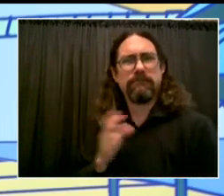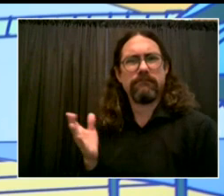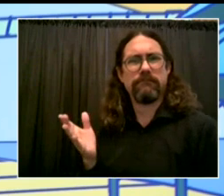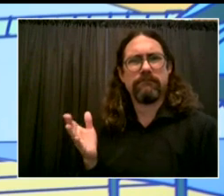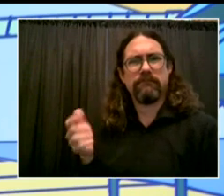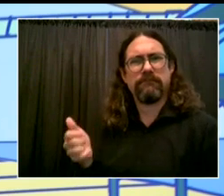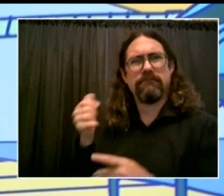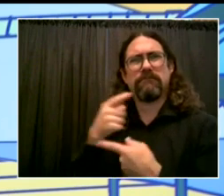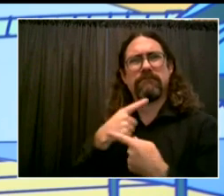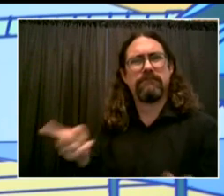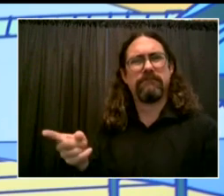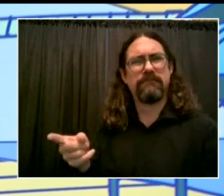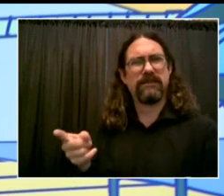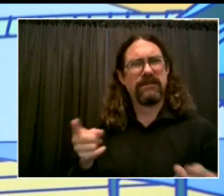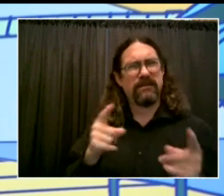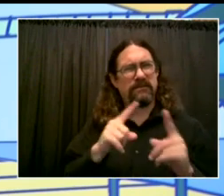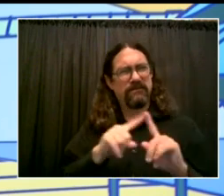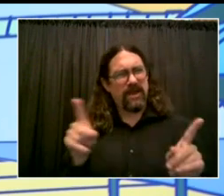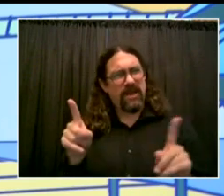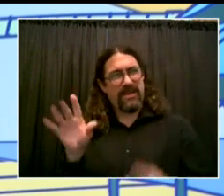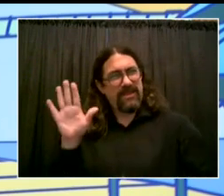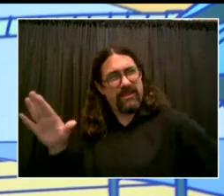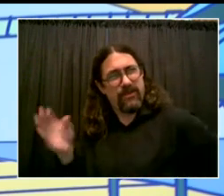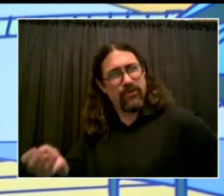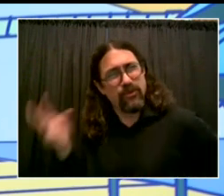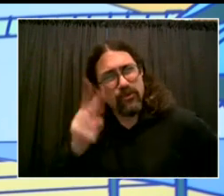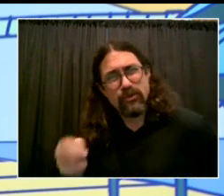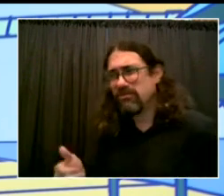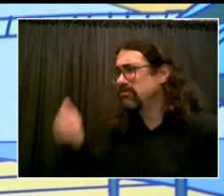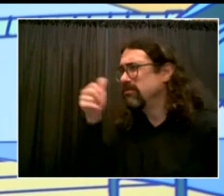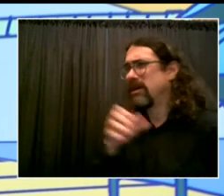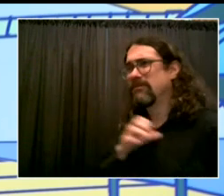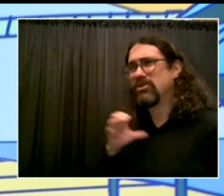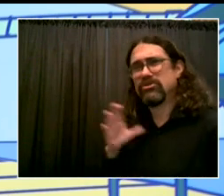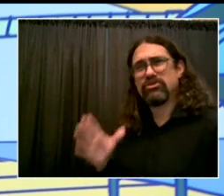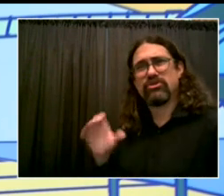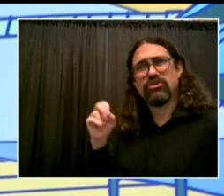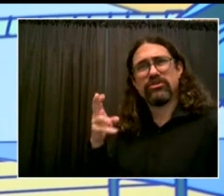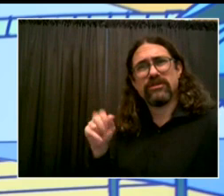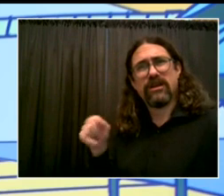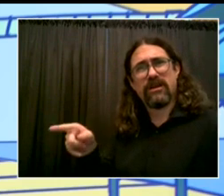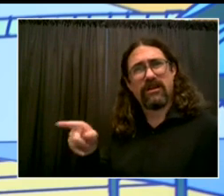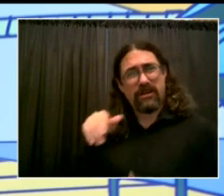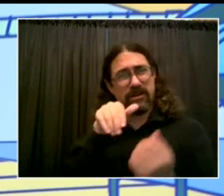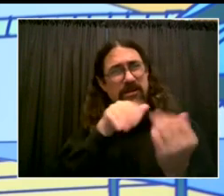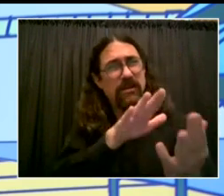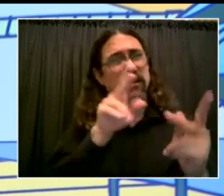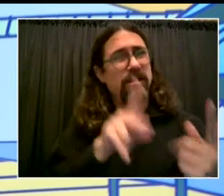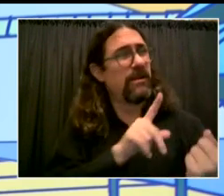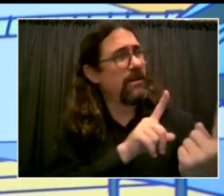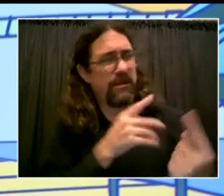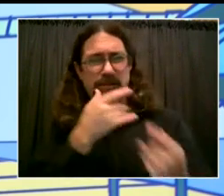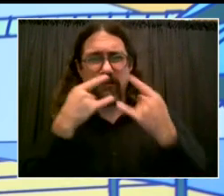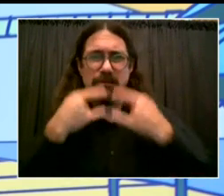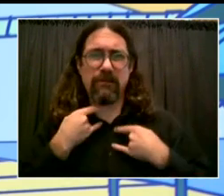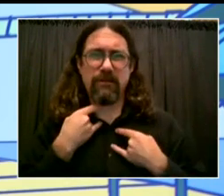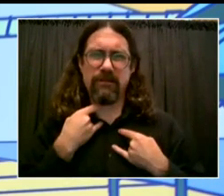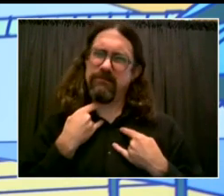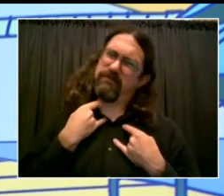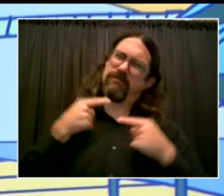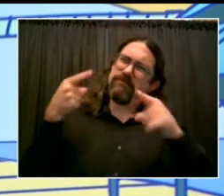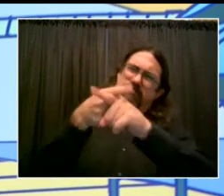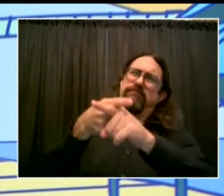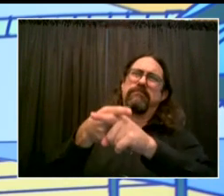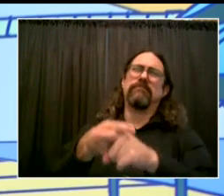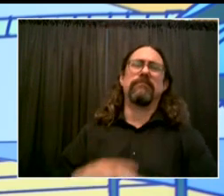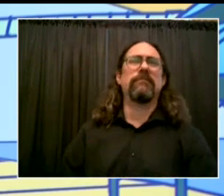does. Yeah. I really do believe this. I haven't seen the picture, and, you know, we're all going to do our best always, and